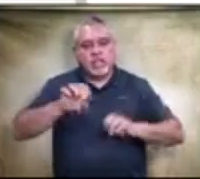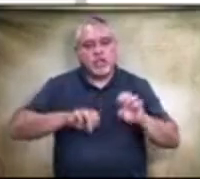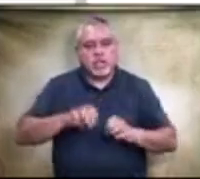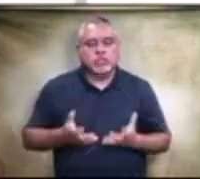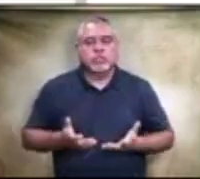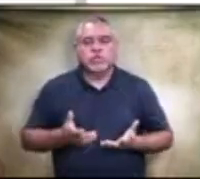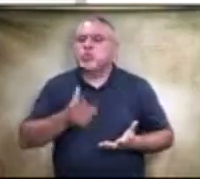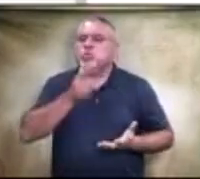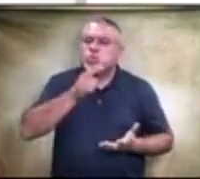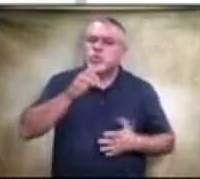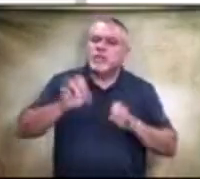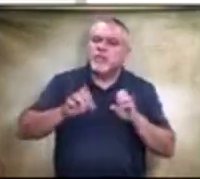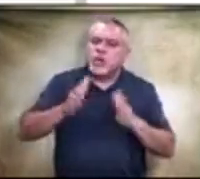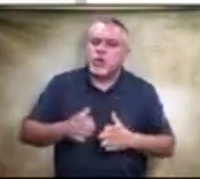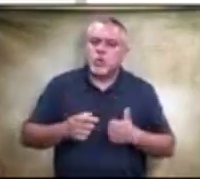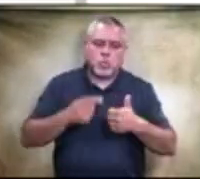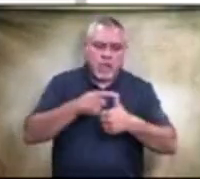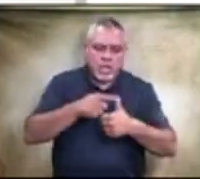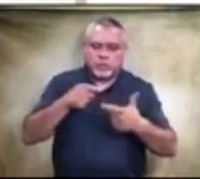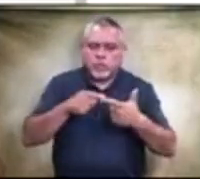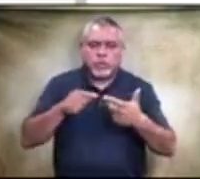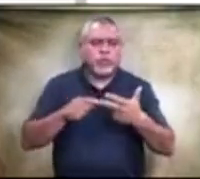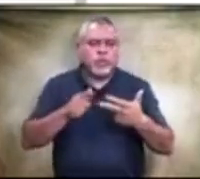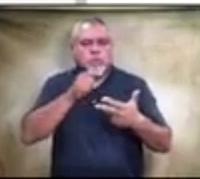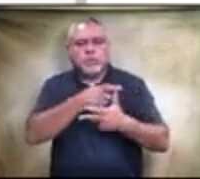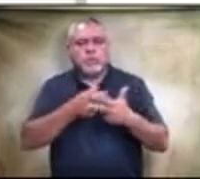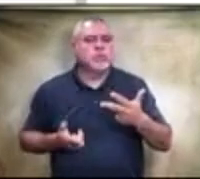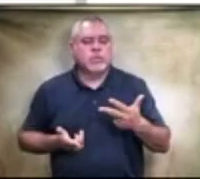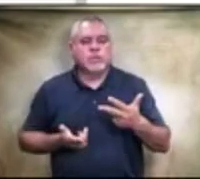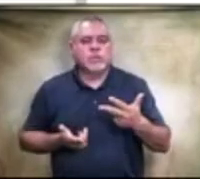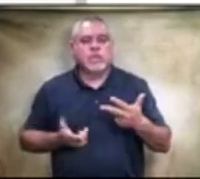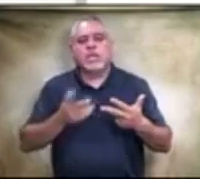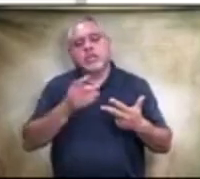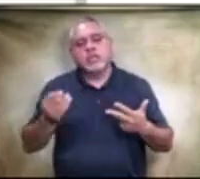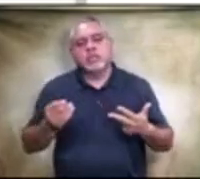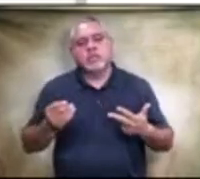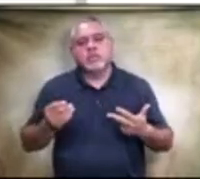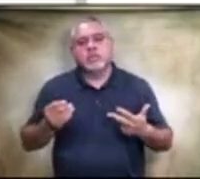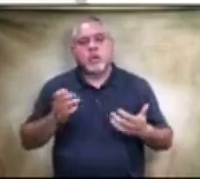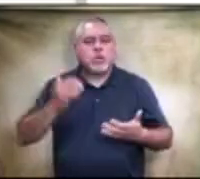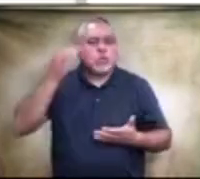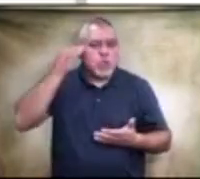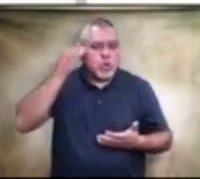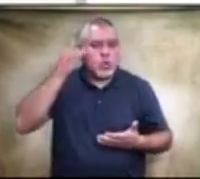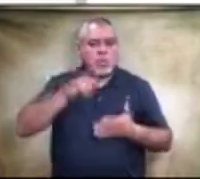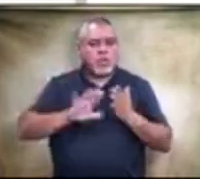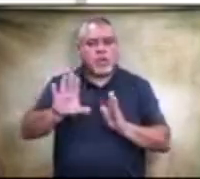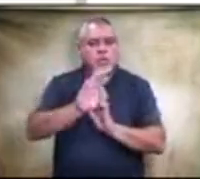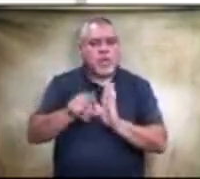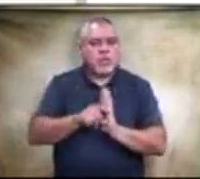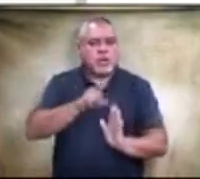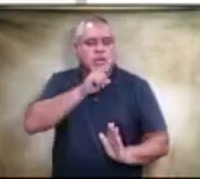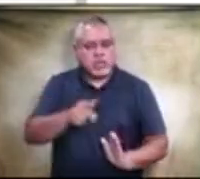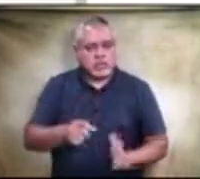was evaluator one, two, and three. And, and, want to know what their background is in order so,